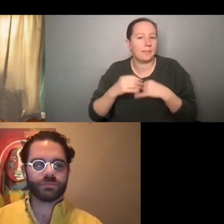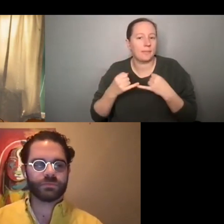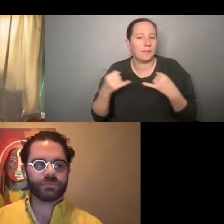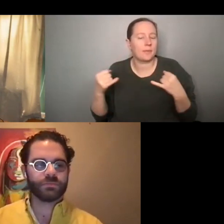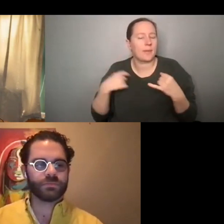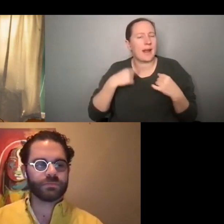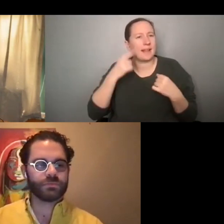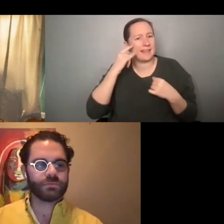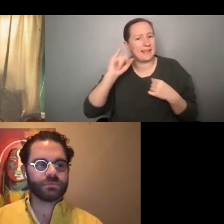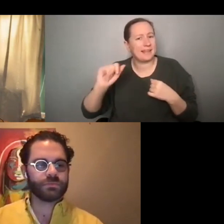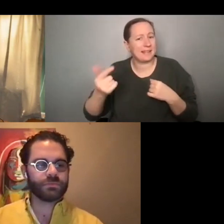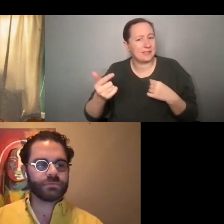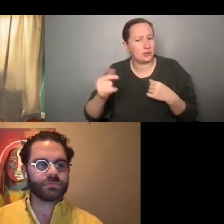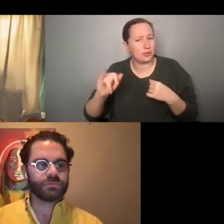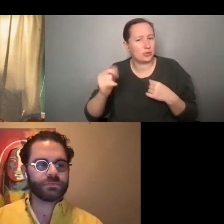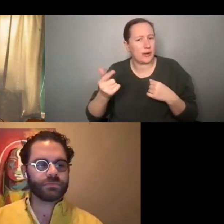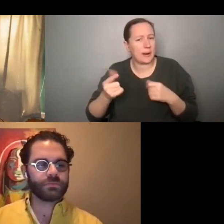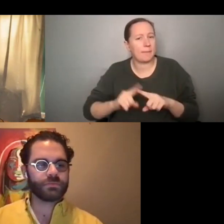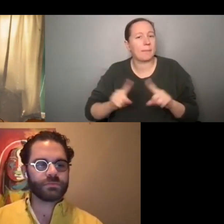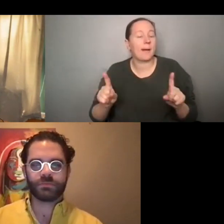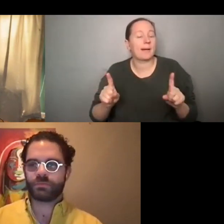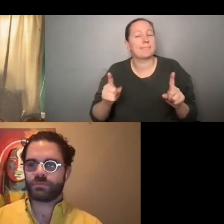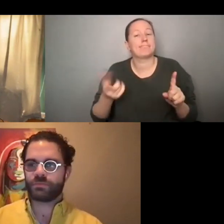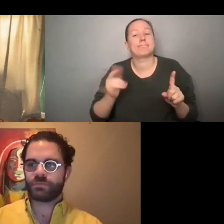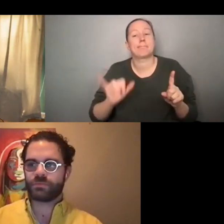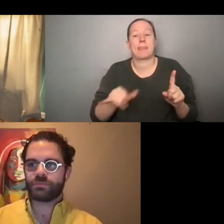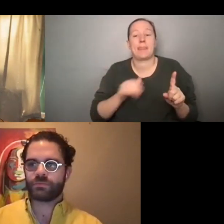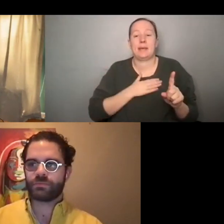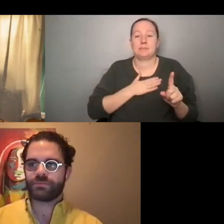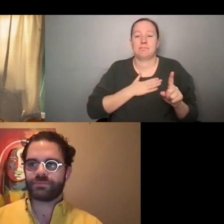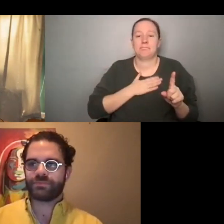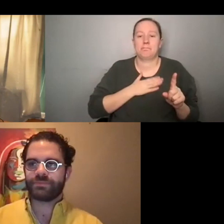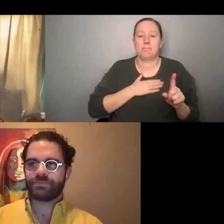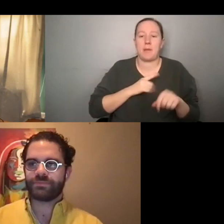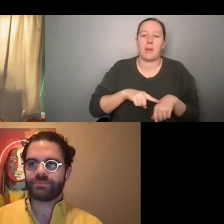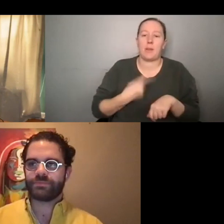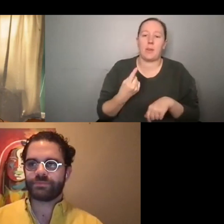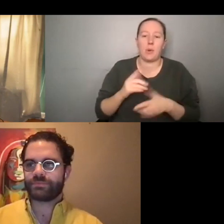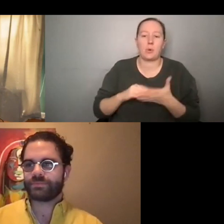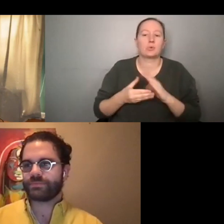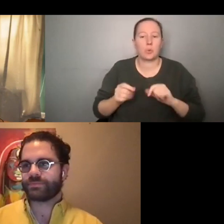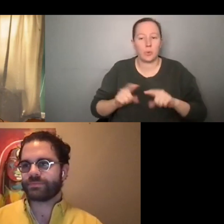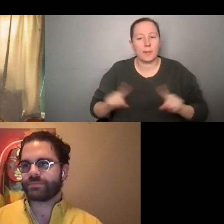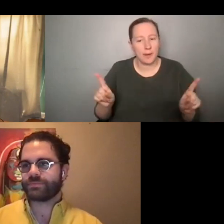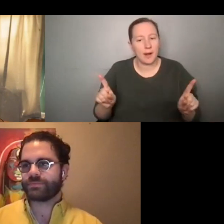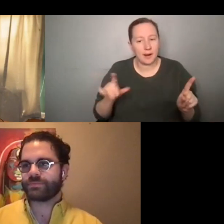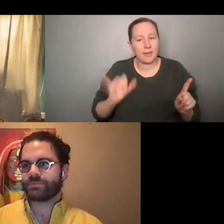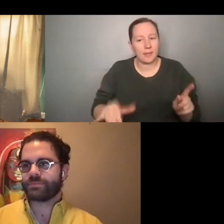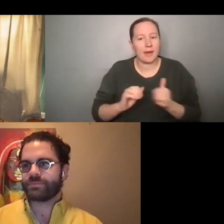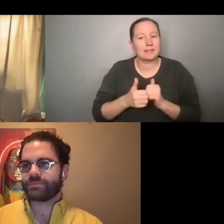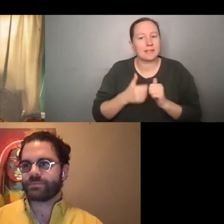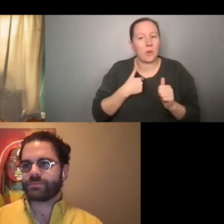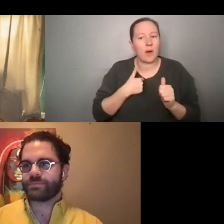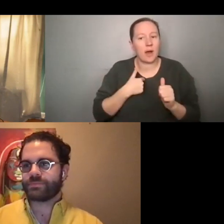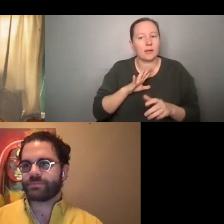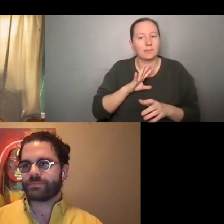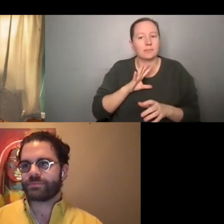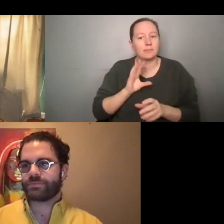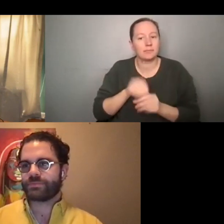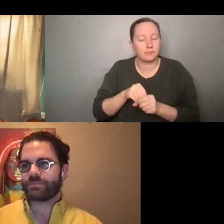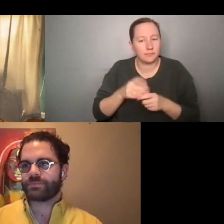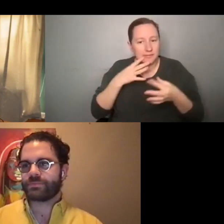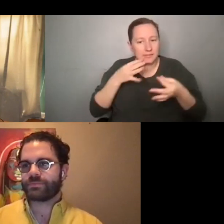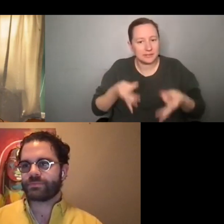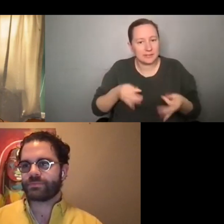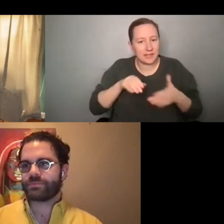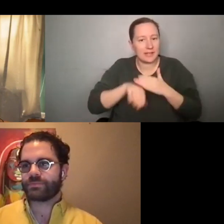Instagram. So anyway, that's, that's my long story, but that's how I, you know, decided